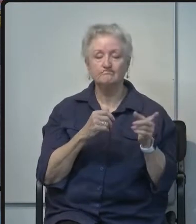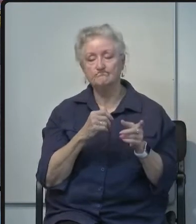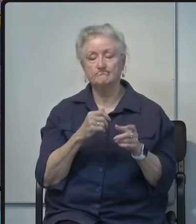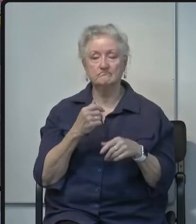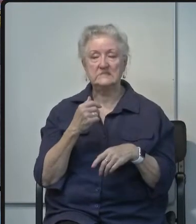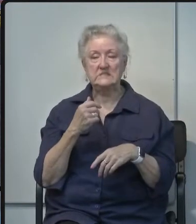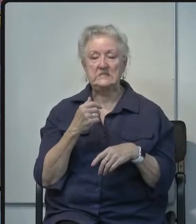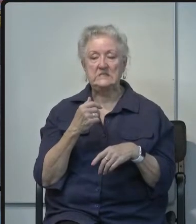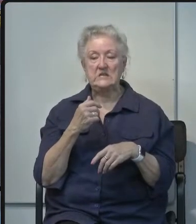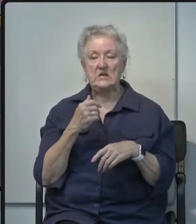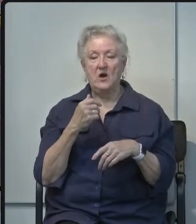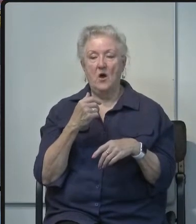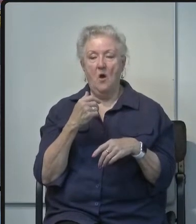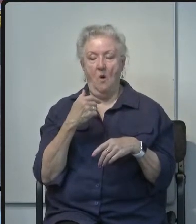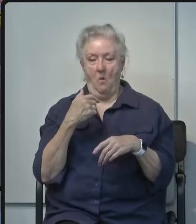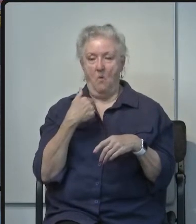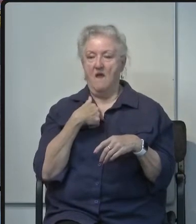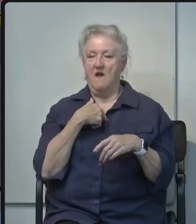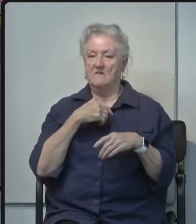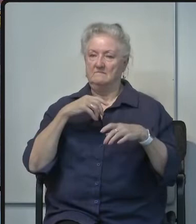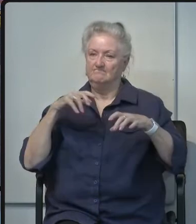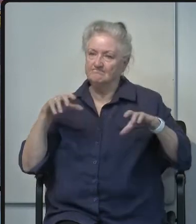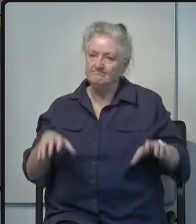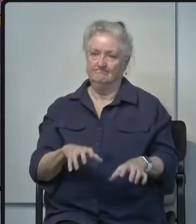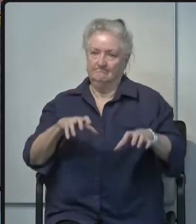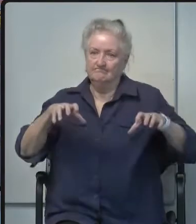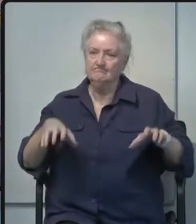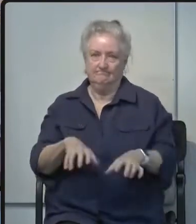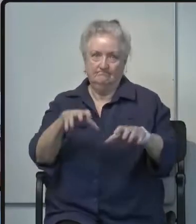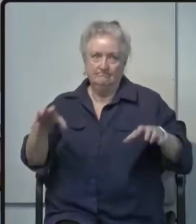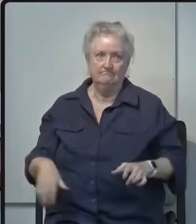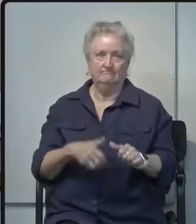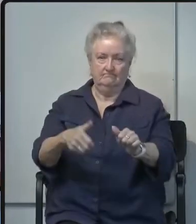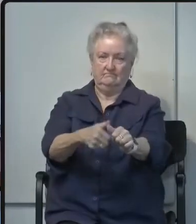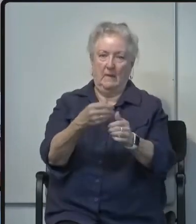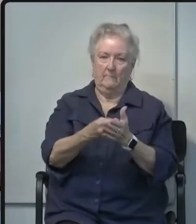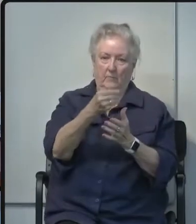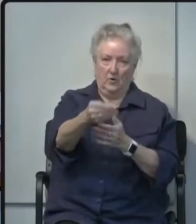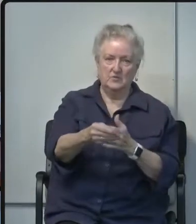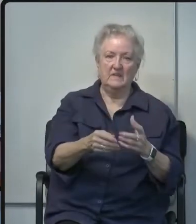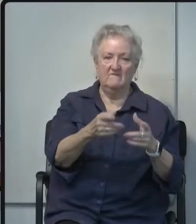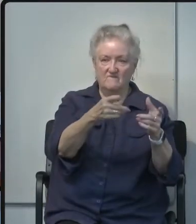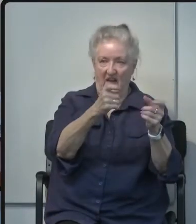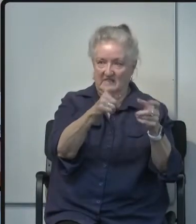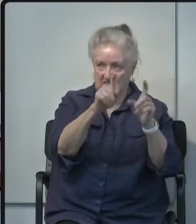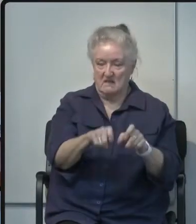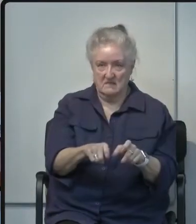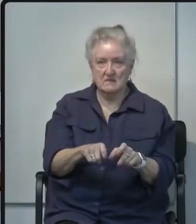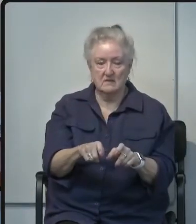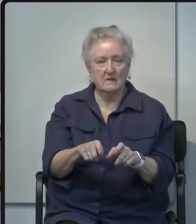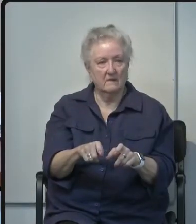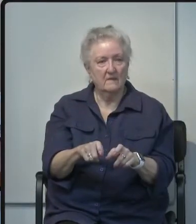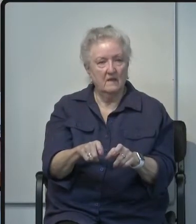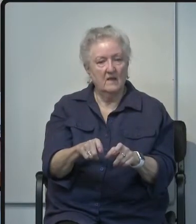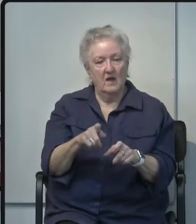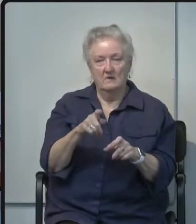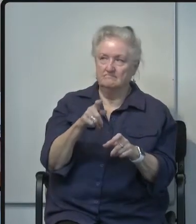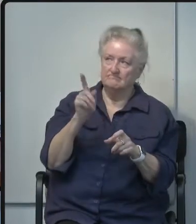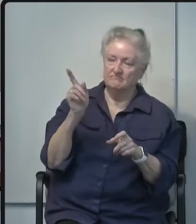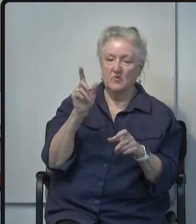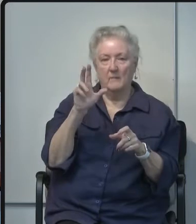a very aggressive pursuit of purchasing rapid tests from a company